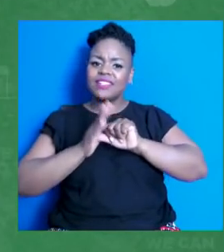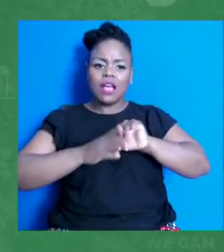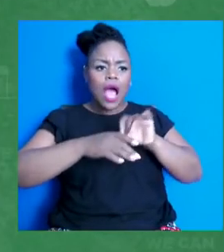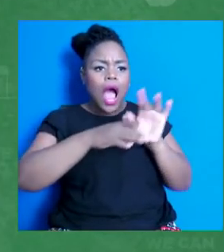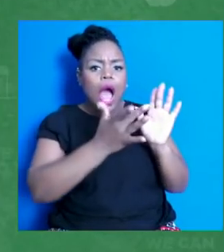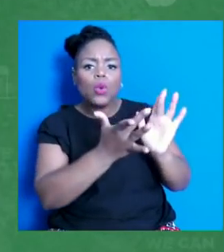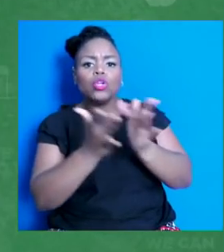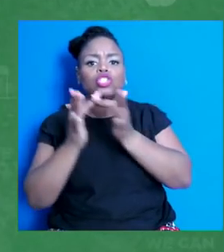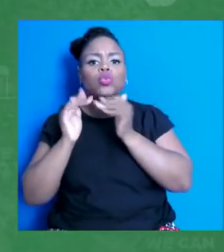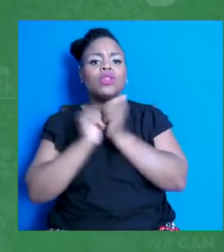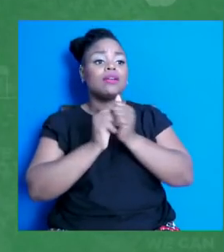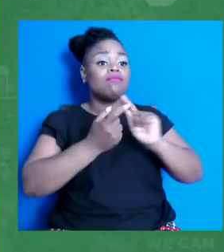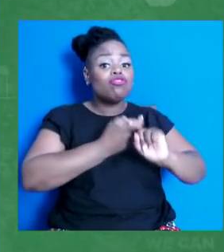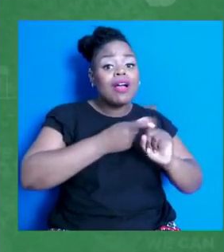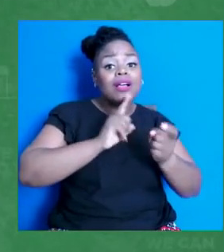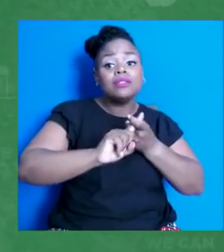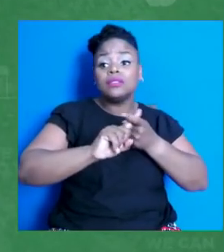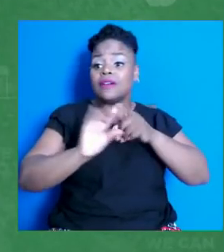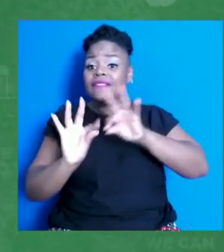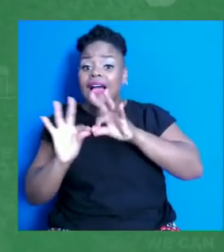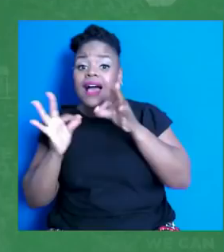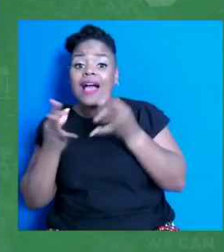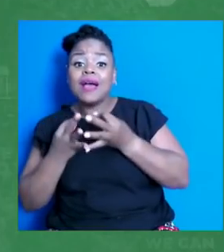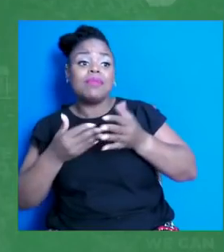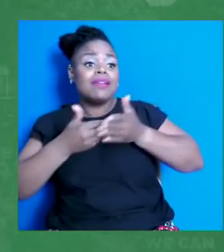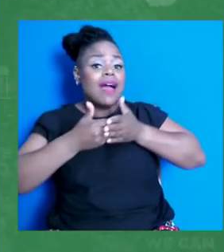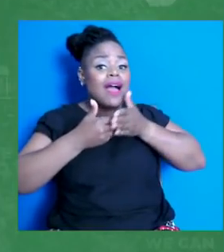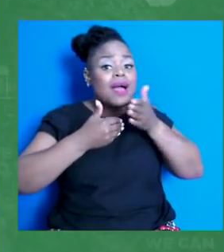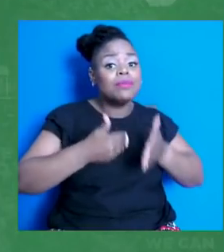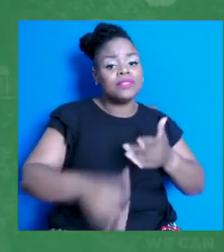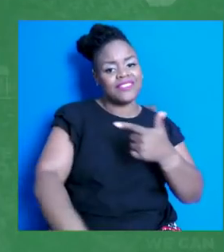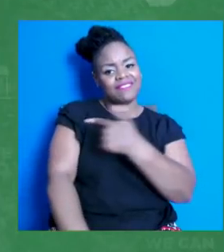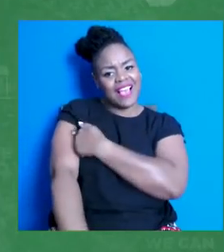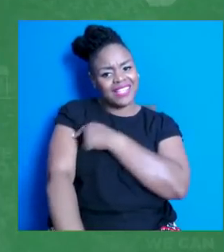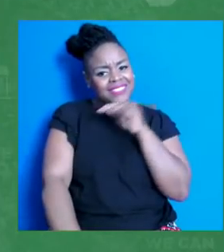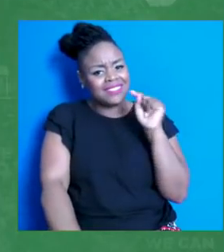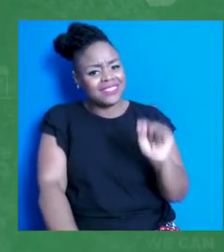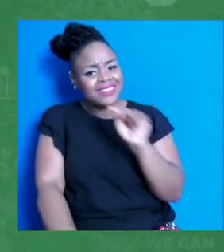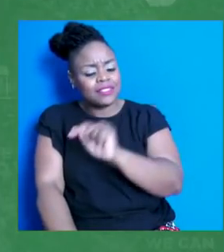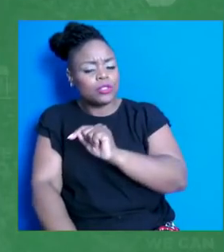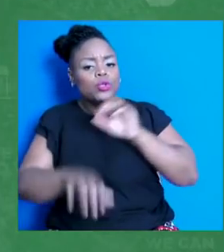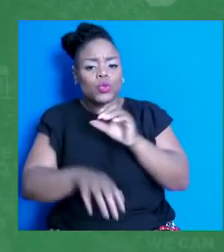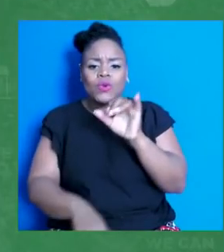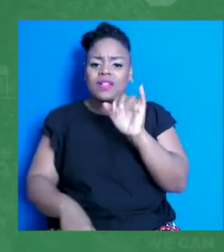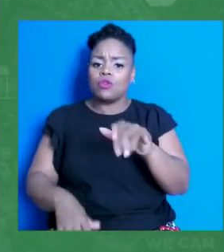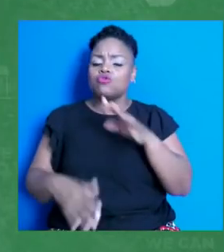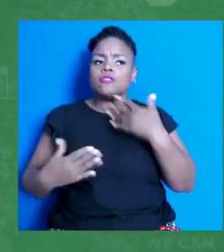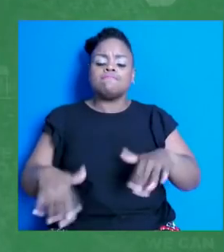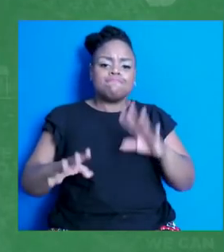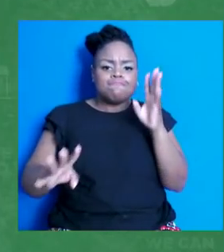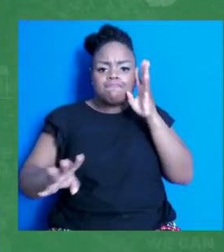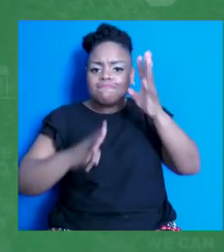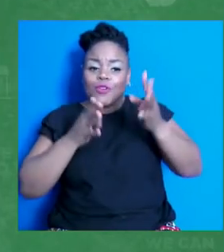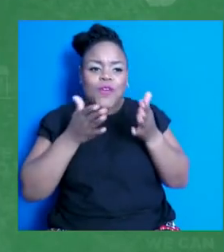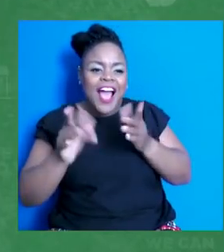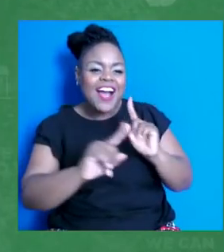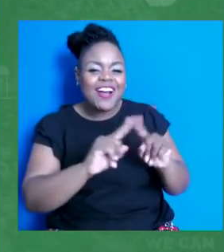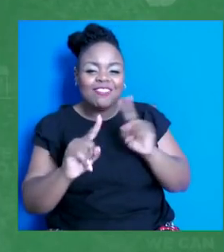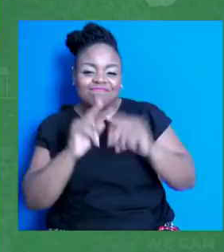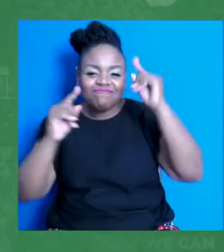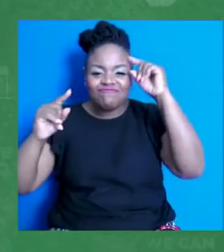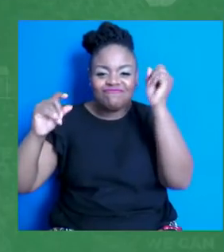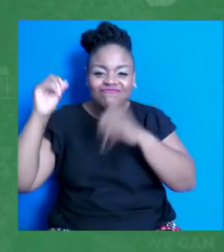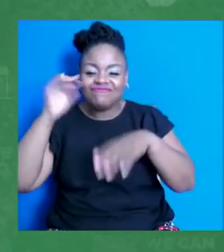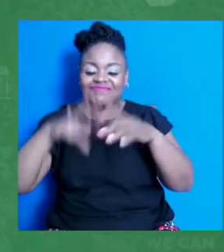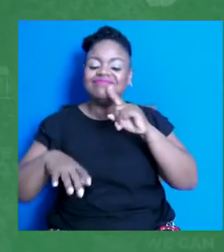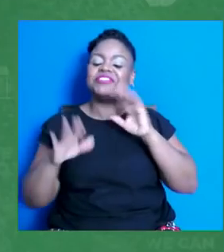vaccinated. And you've been doing it all in really creative ways, which is great. So let me first, let